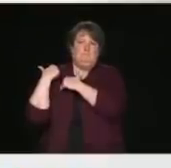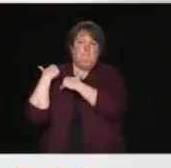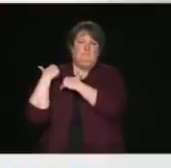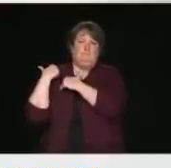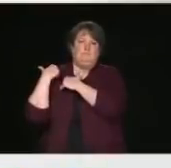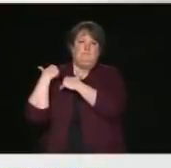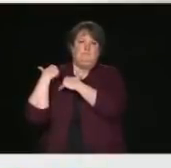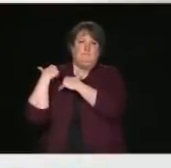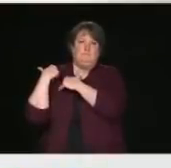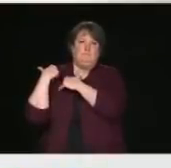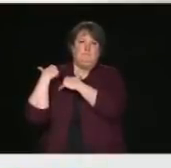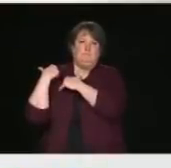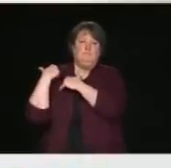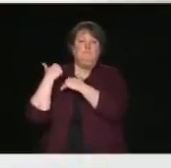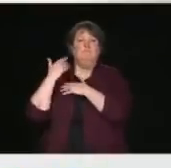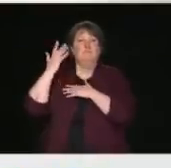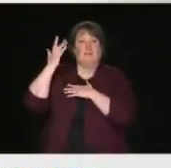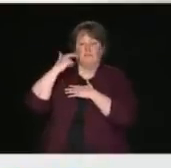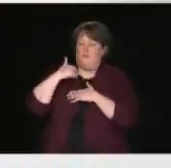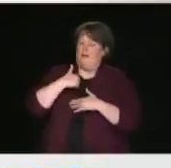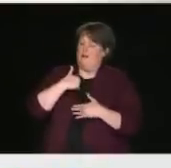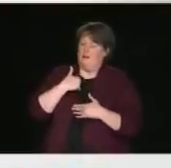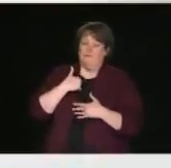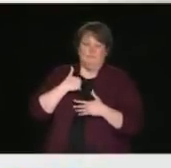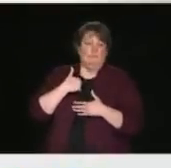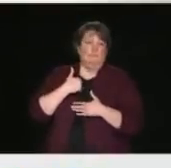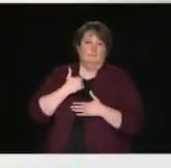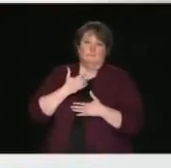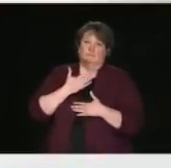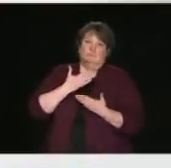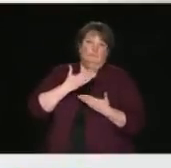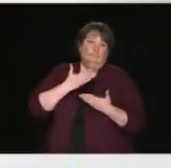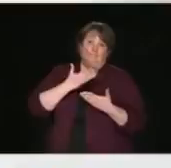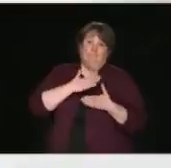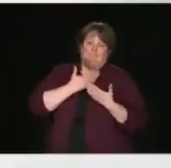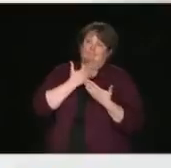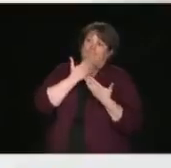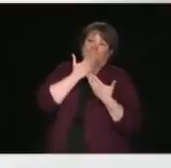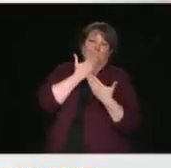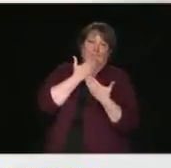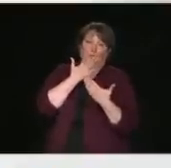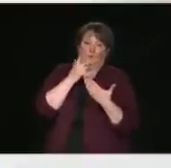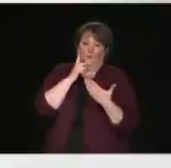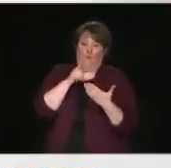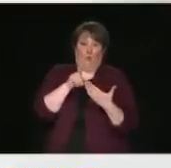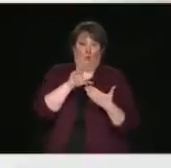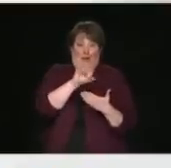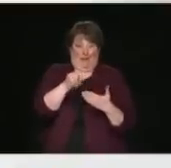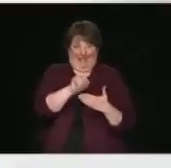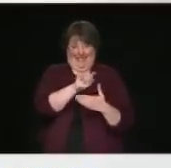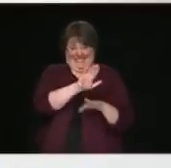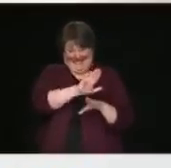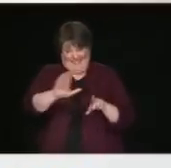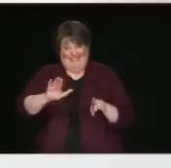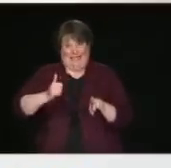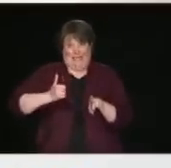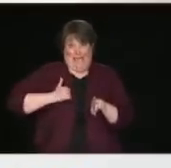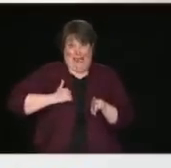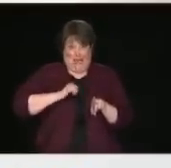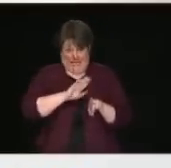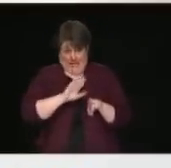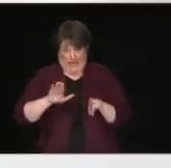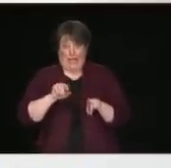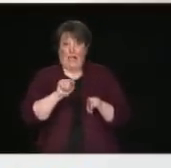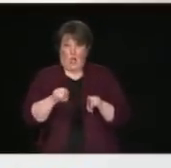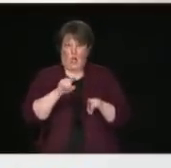grateful to all of the Canadian manufacturers right across the country who are stepping up to